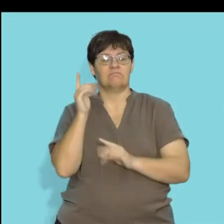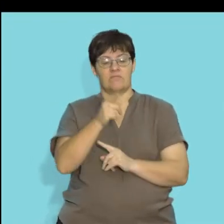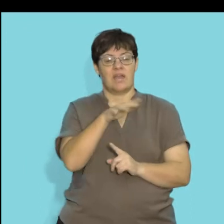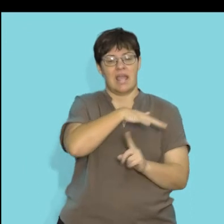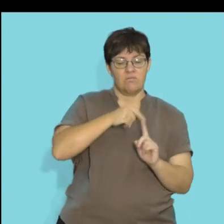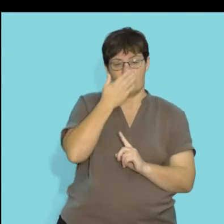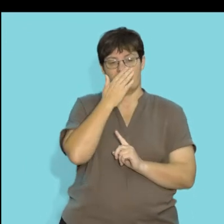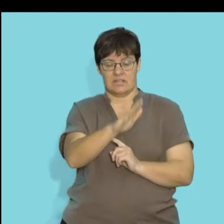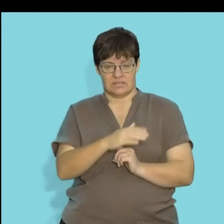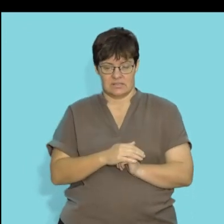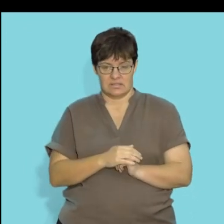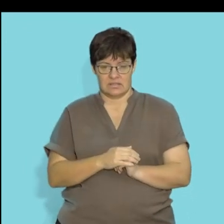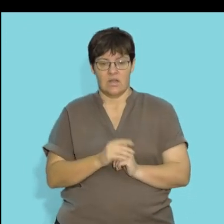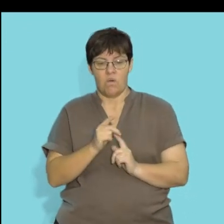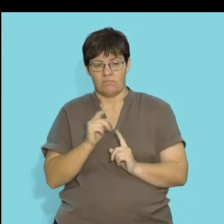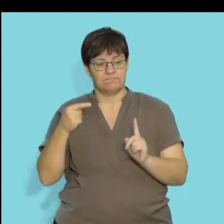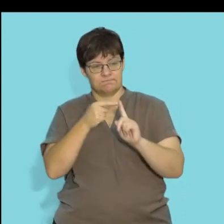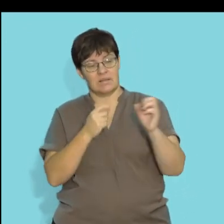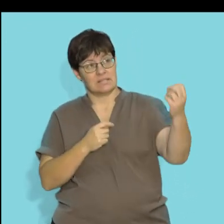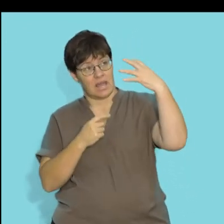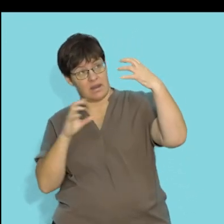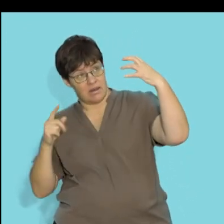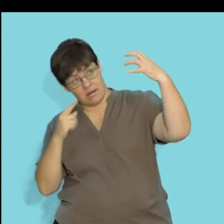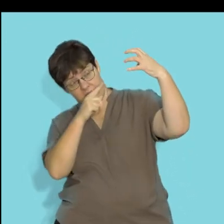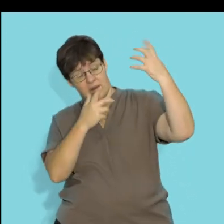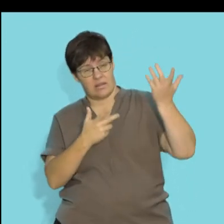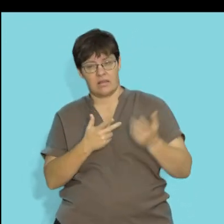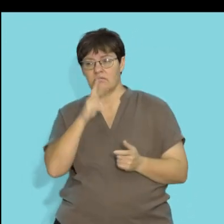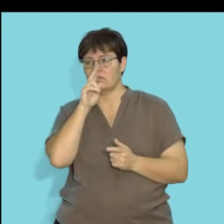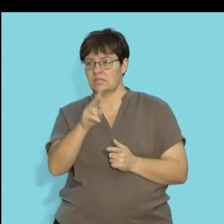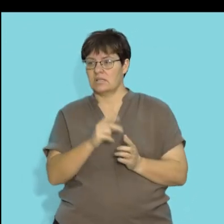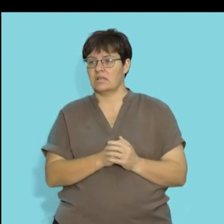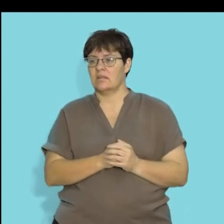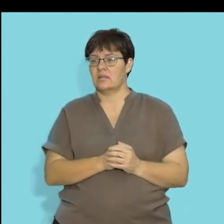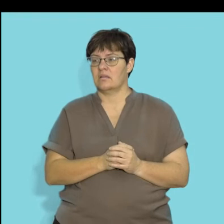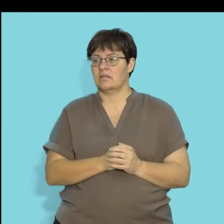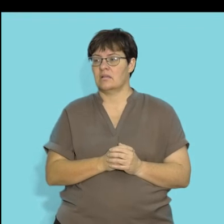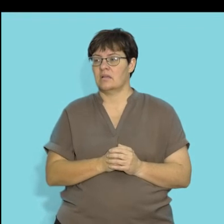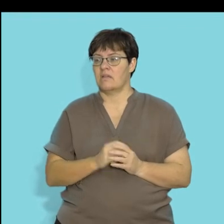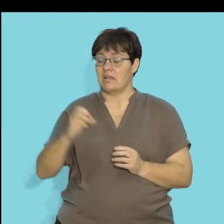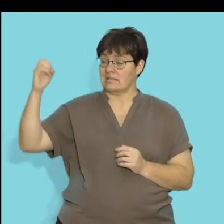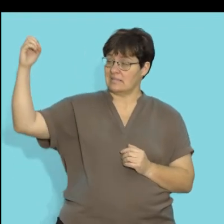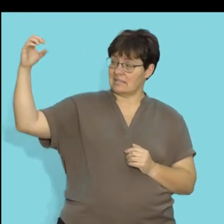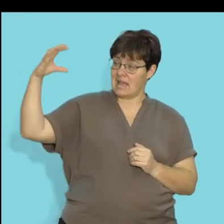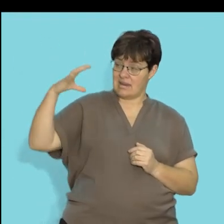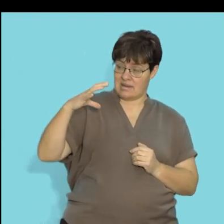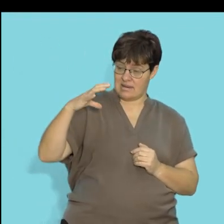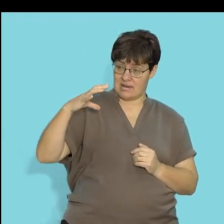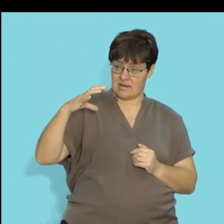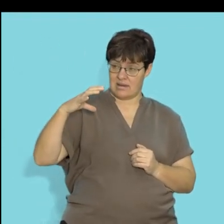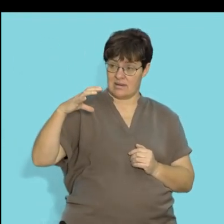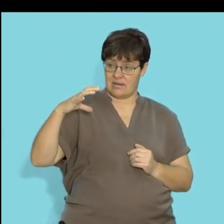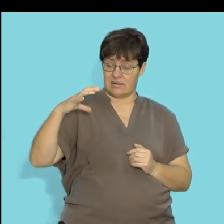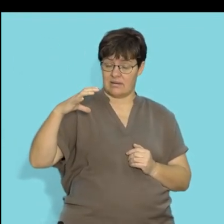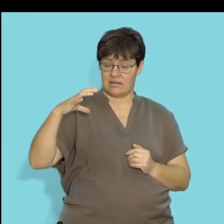direction which an area faces the direction of the sun. So if you look at this illustration, you'll find that when we have the